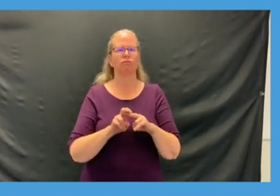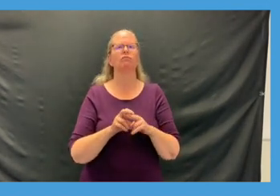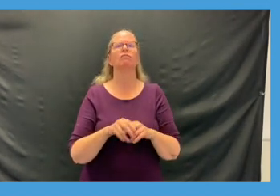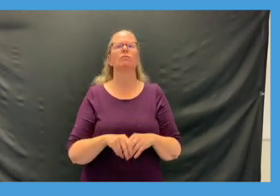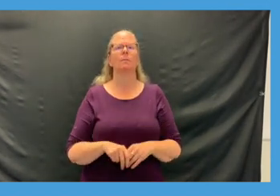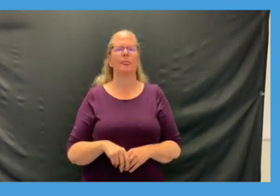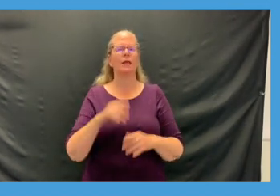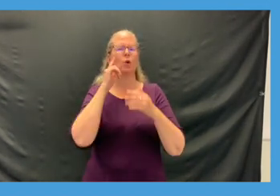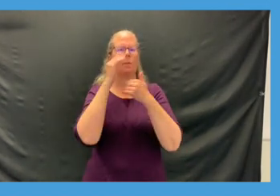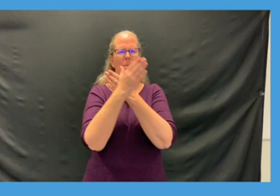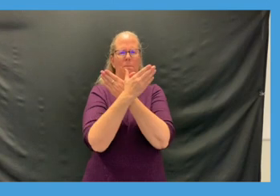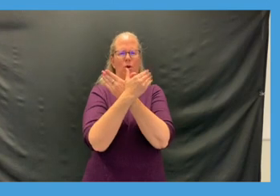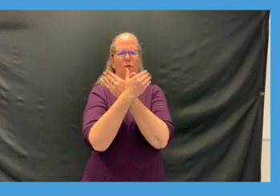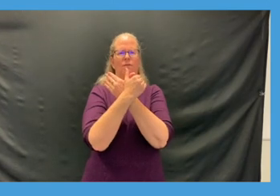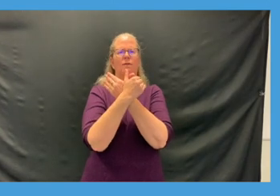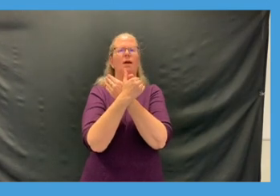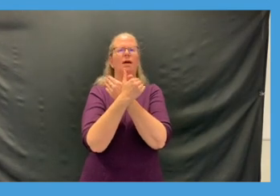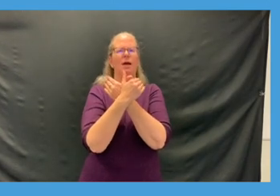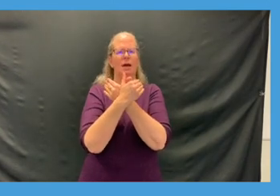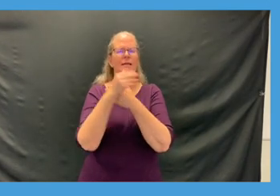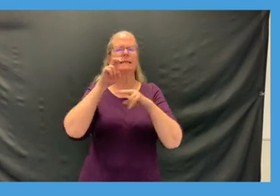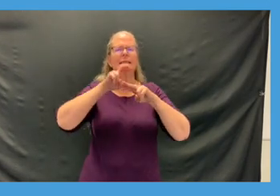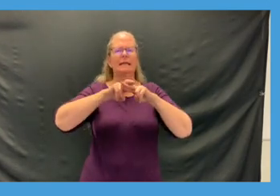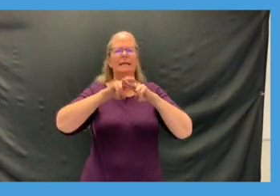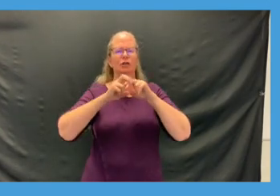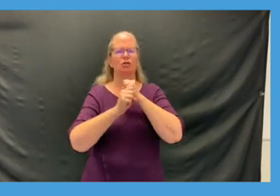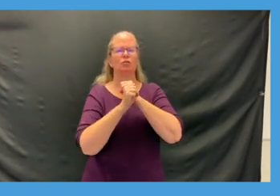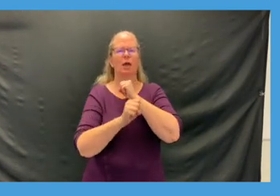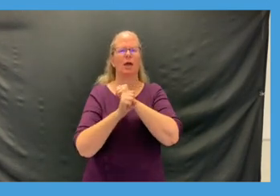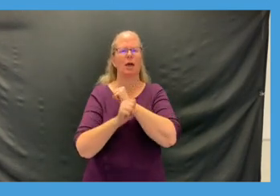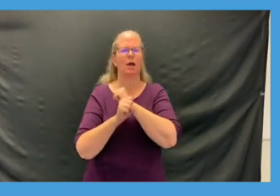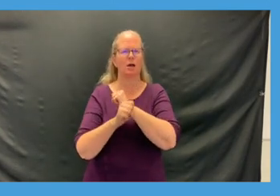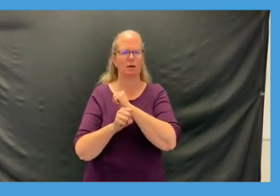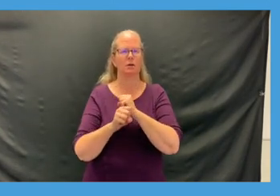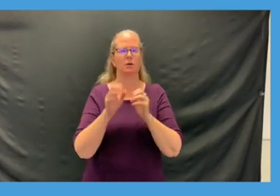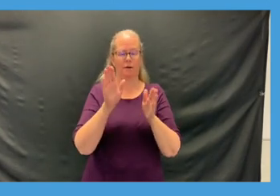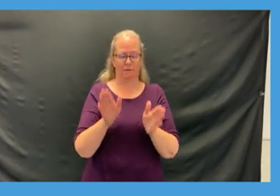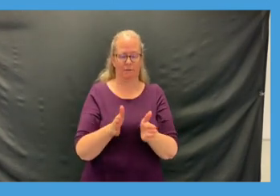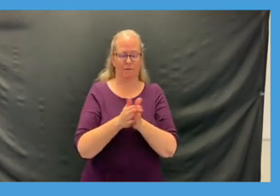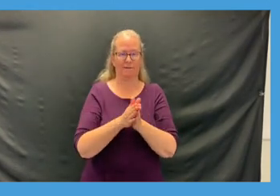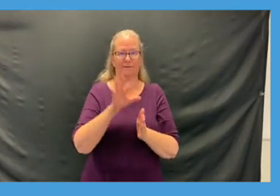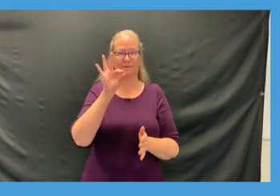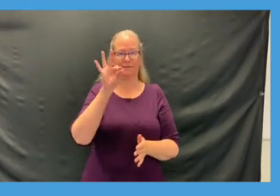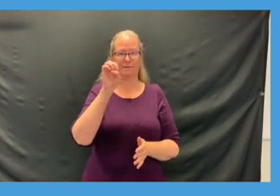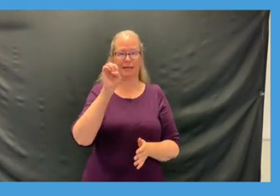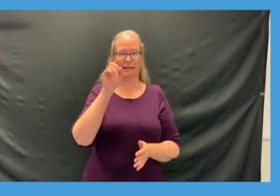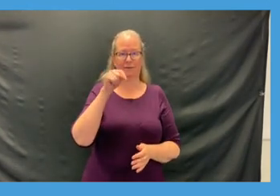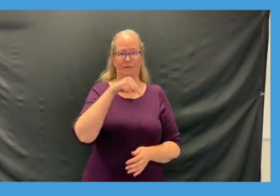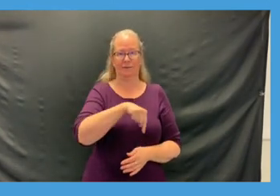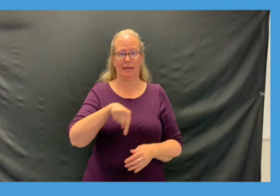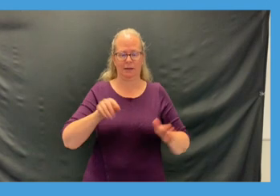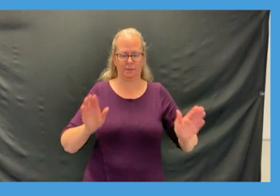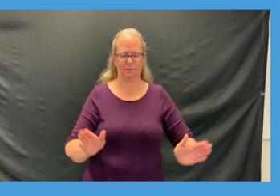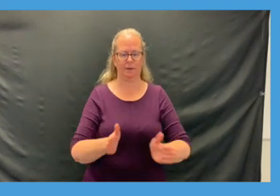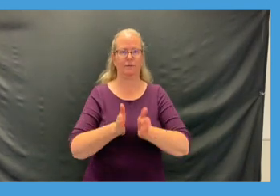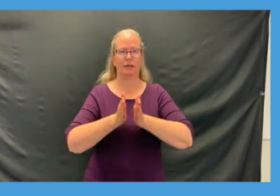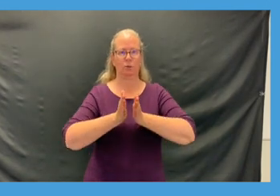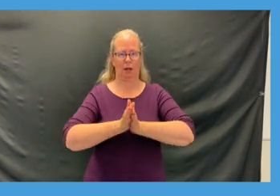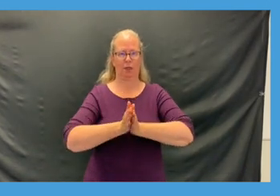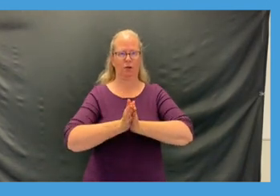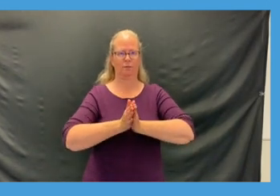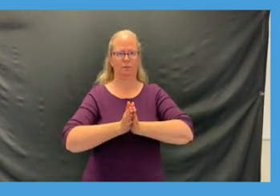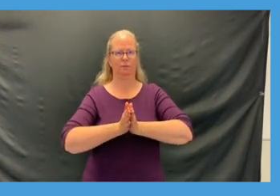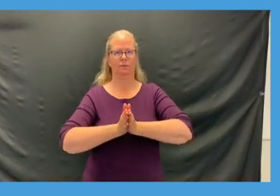so I love this one it reminds me of my favorite animal the butterfly so you're gonna bring your feet in as